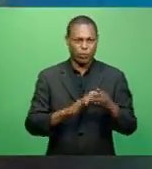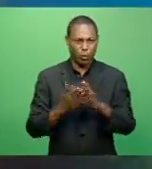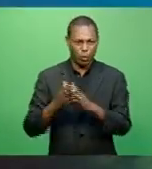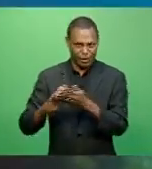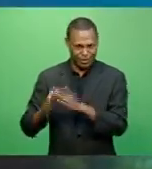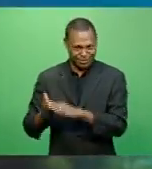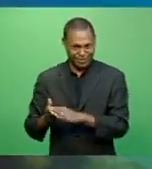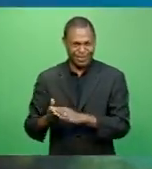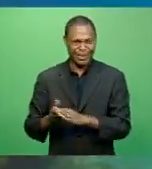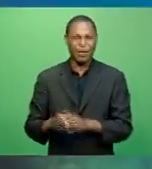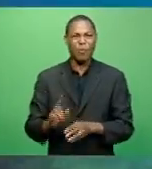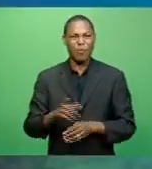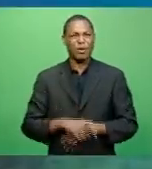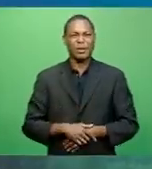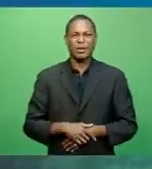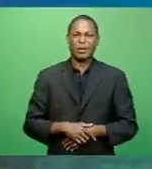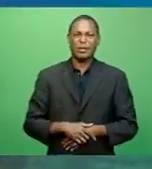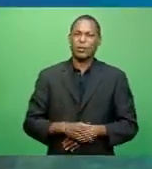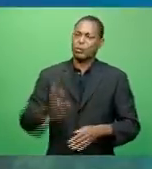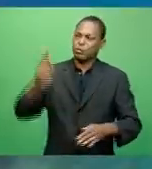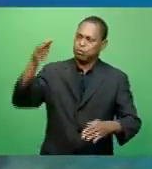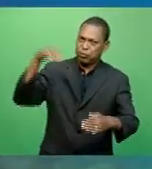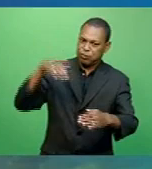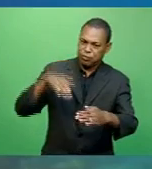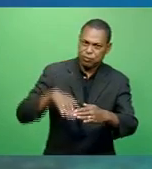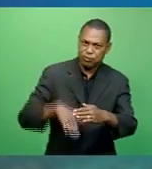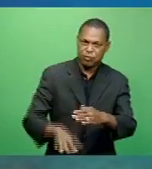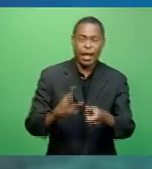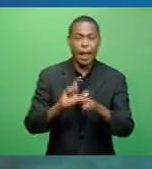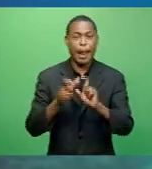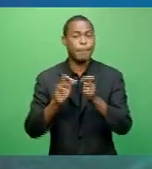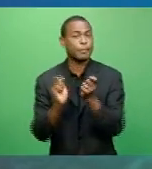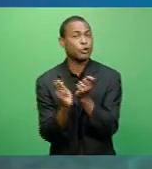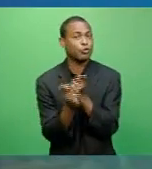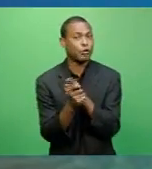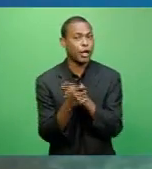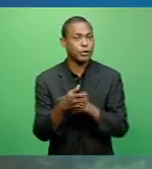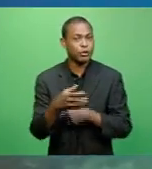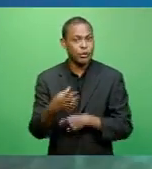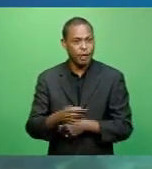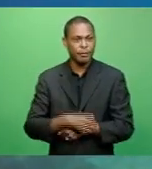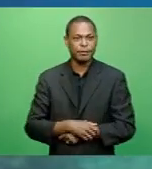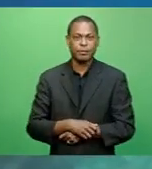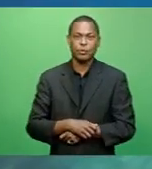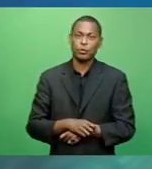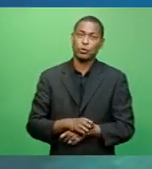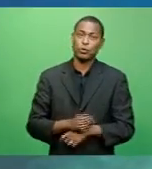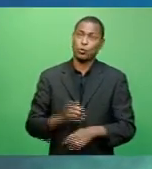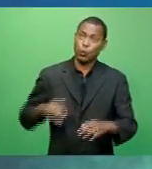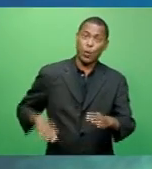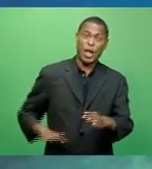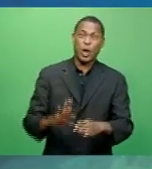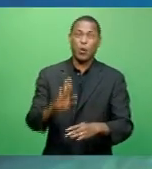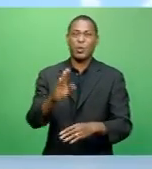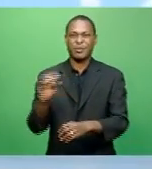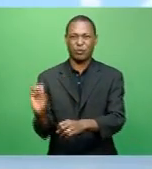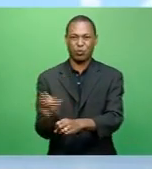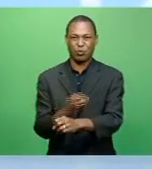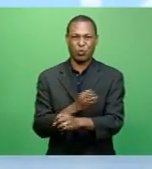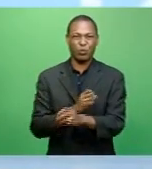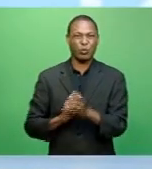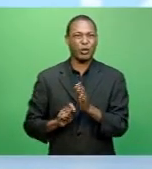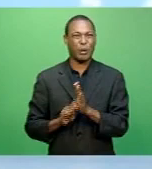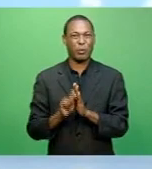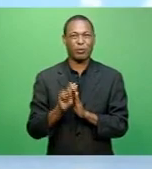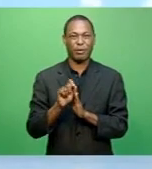that coastal stability will continue to decline from climate change-induced effects such as increased sea temperatures. We're looking